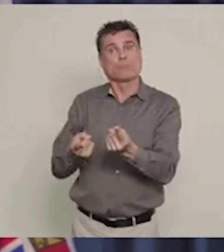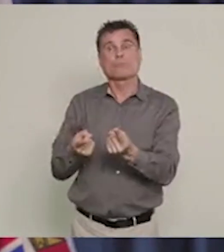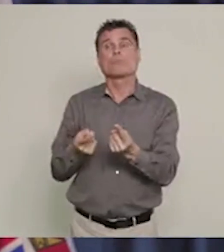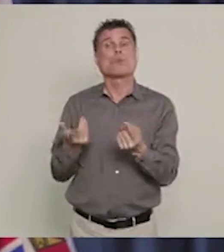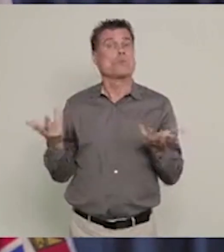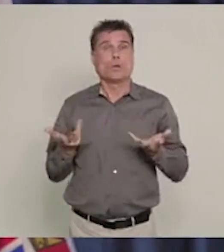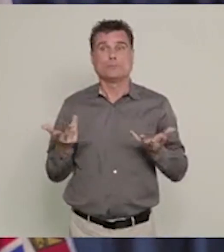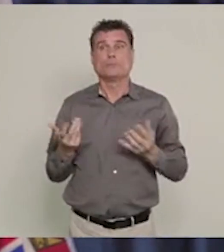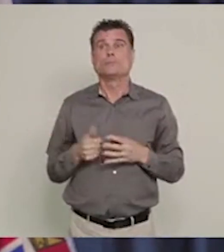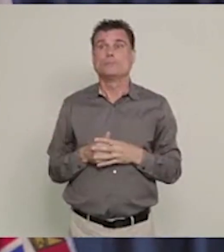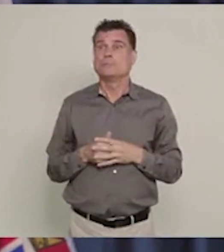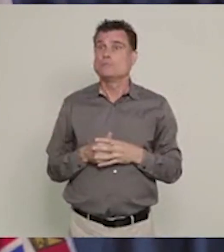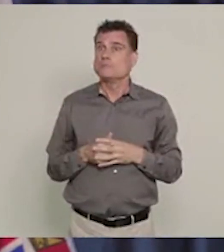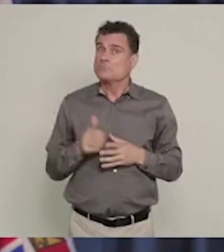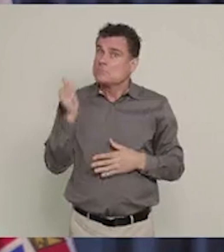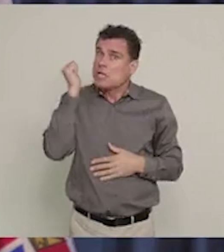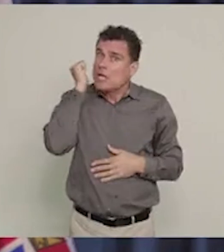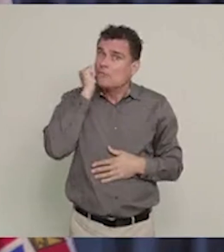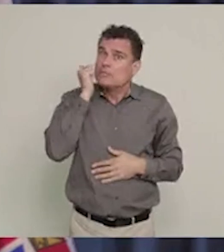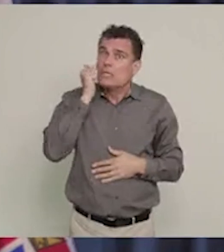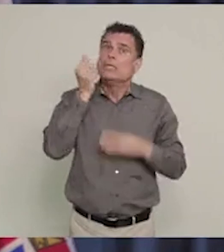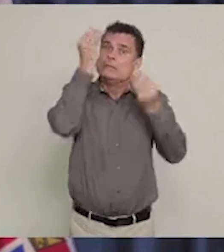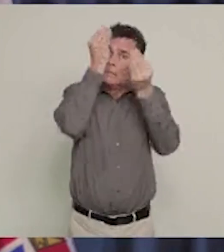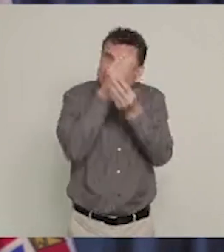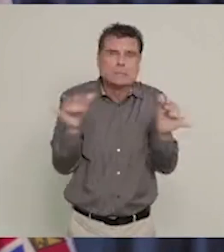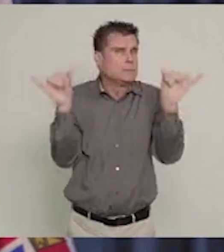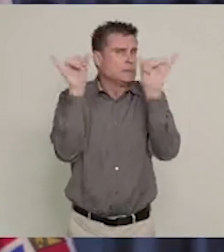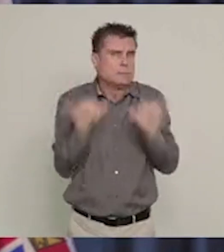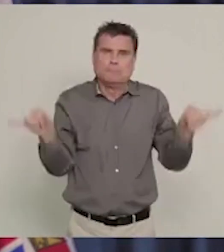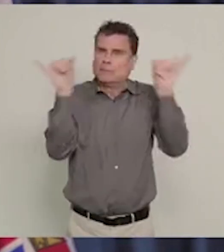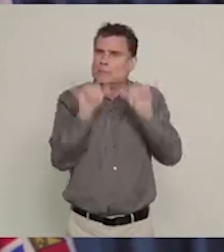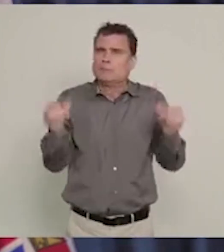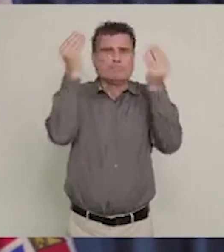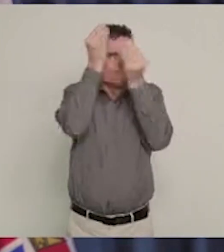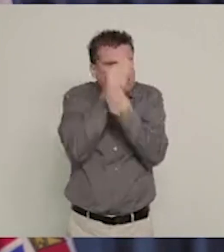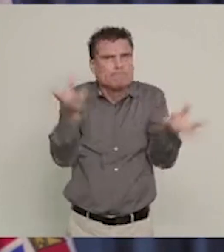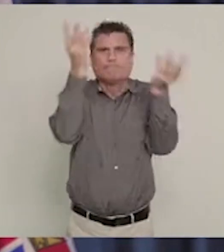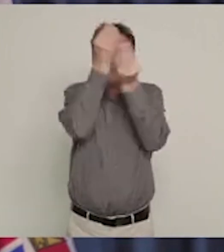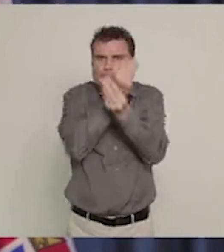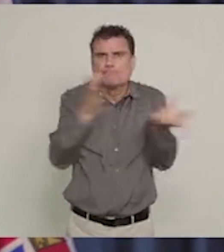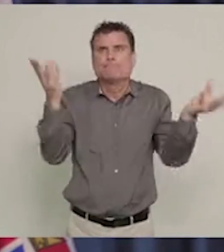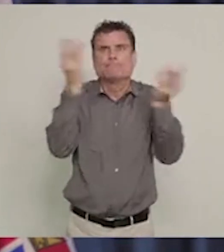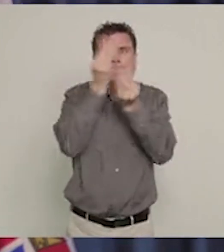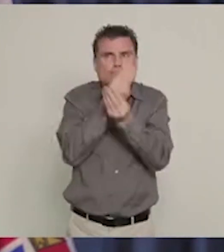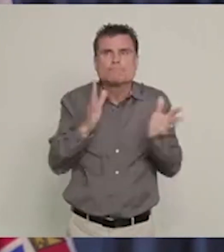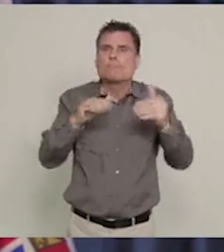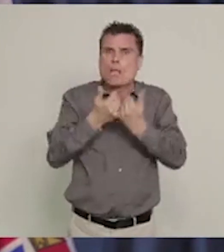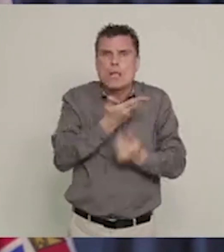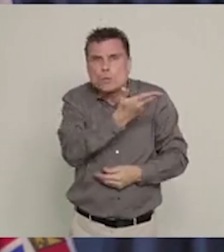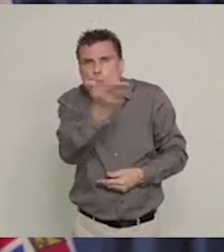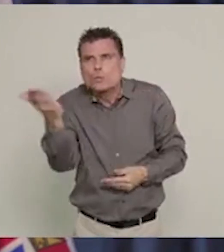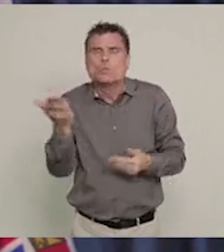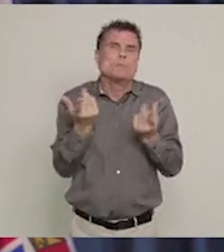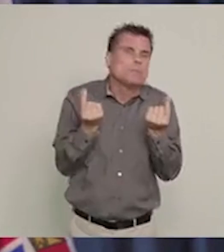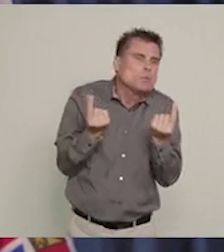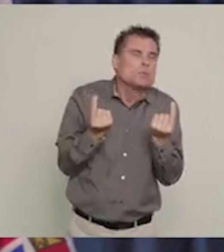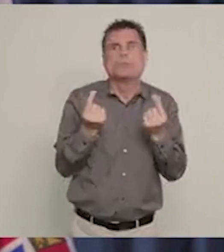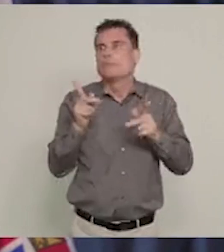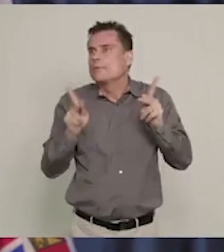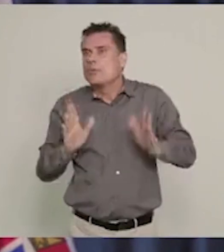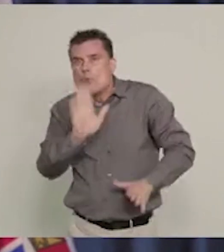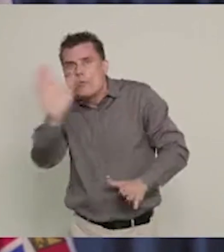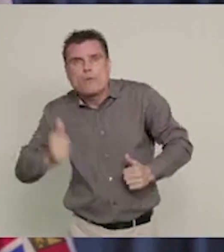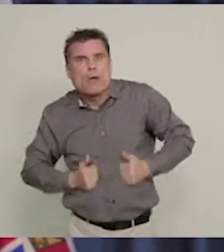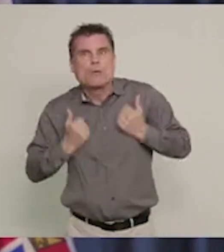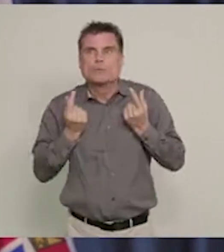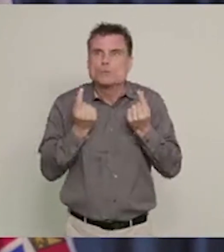consequences, about public safety, and how people should respond under the circumstances we find ourselves in. That remains the case. Dr.